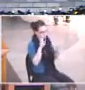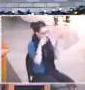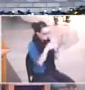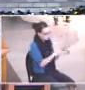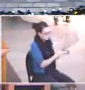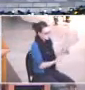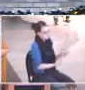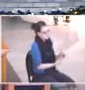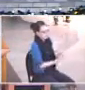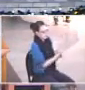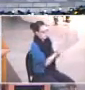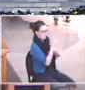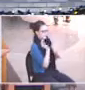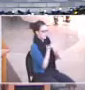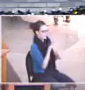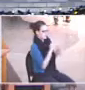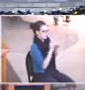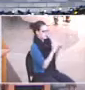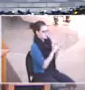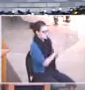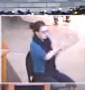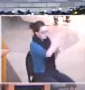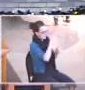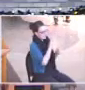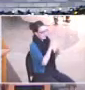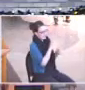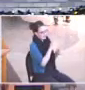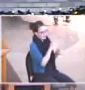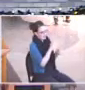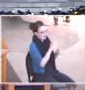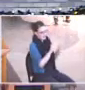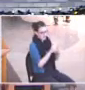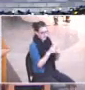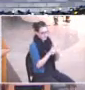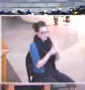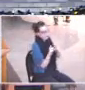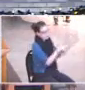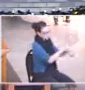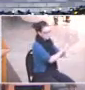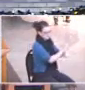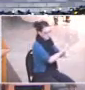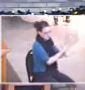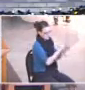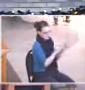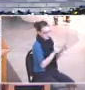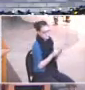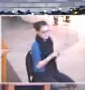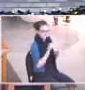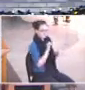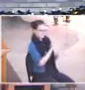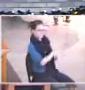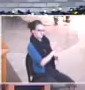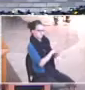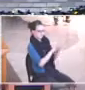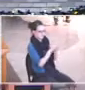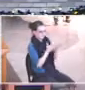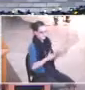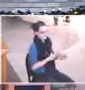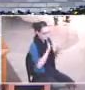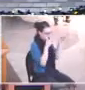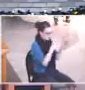and grow our relationship with God by getting to the temple. That was the focus of Jesus' life.